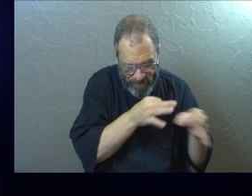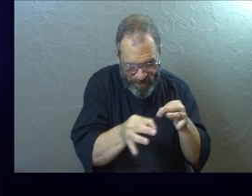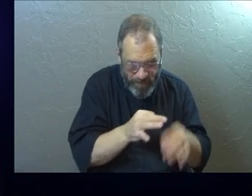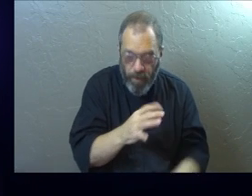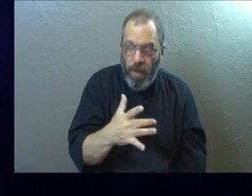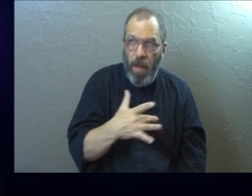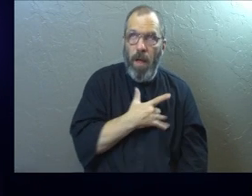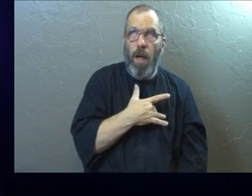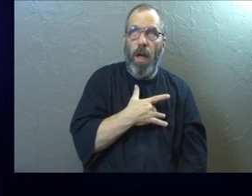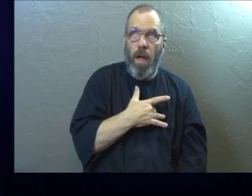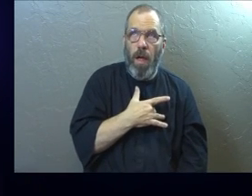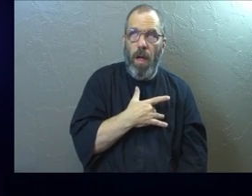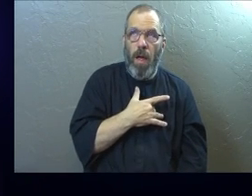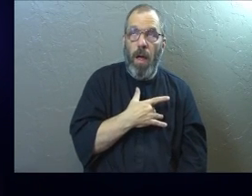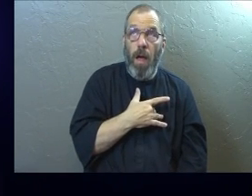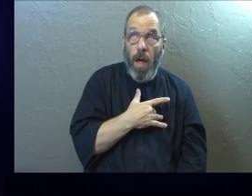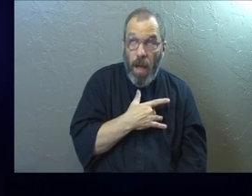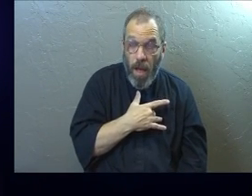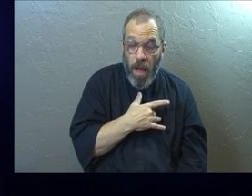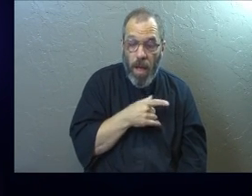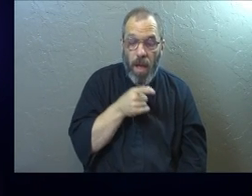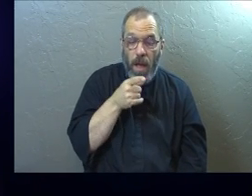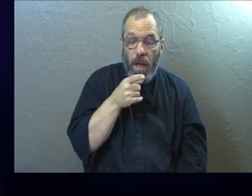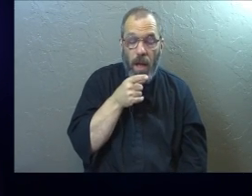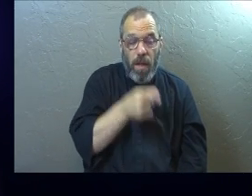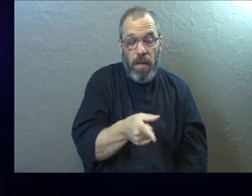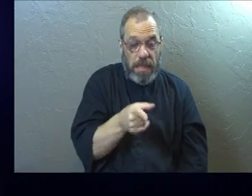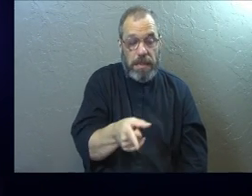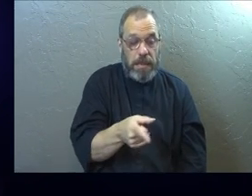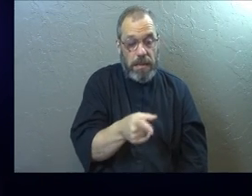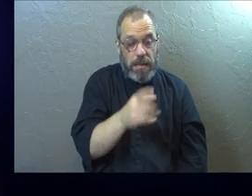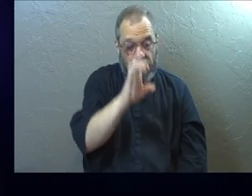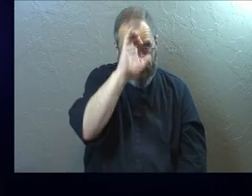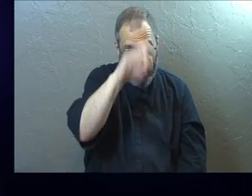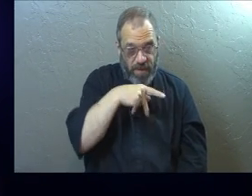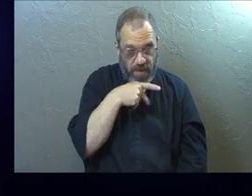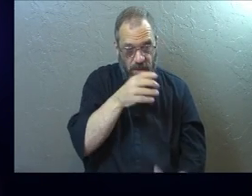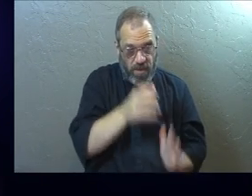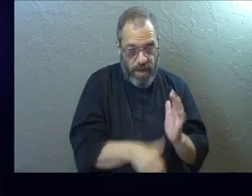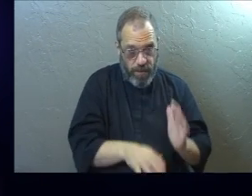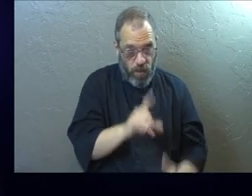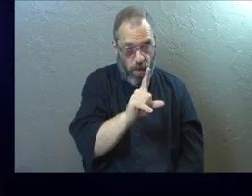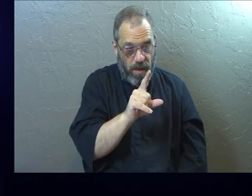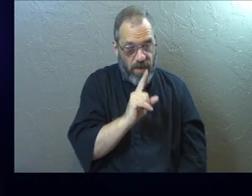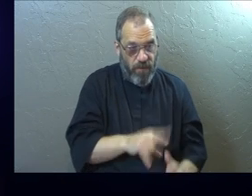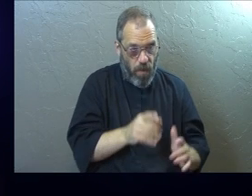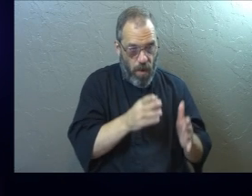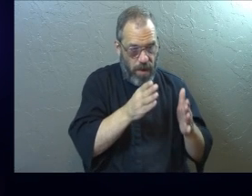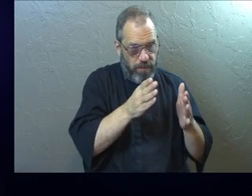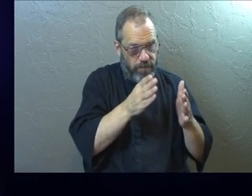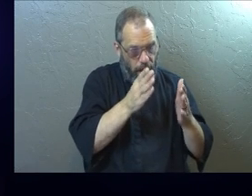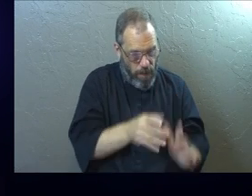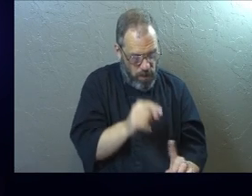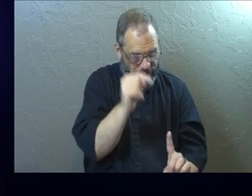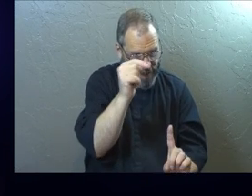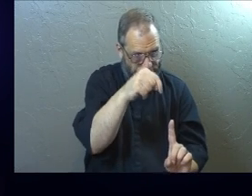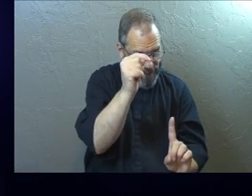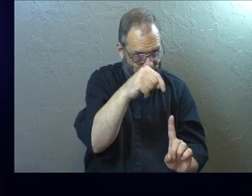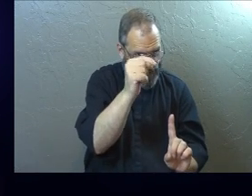Said, this particular passage is for a person. It's for somebody.